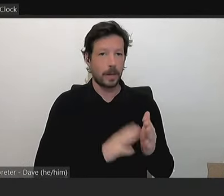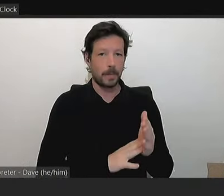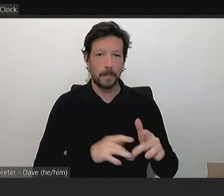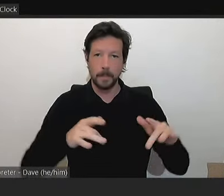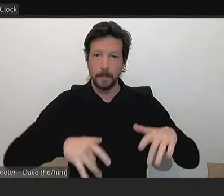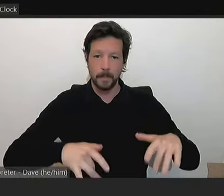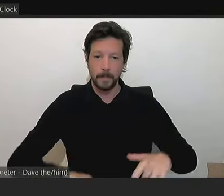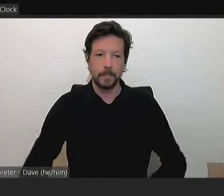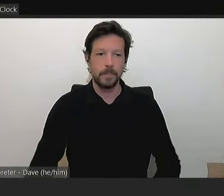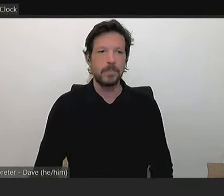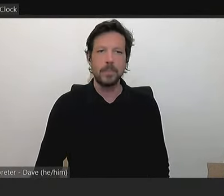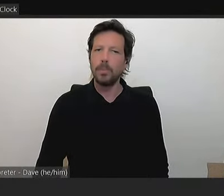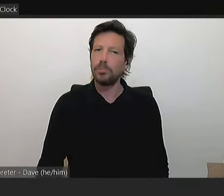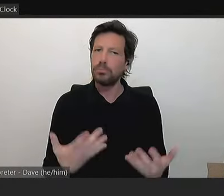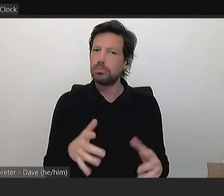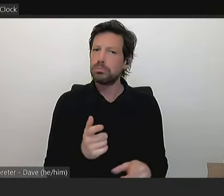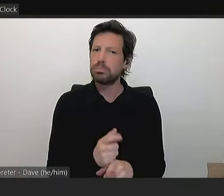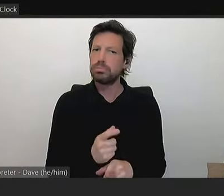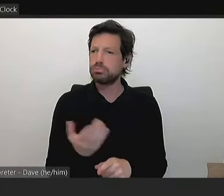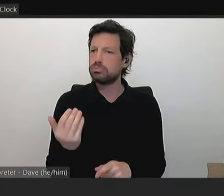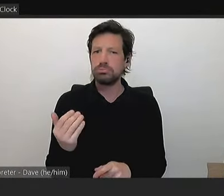He did speak on the item.